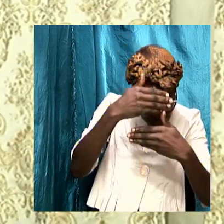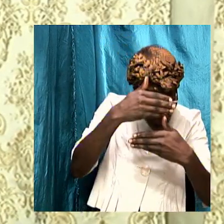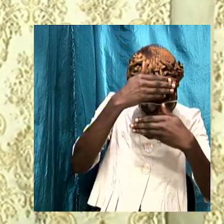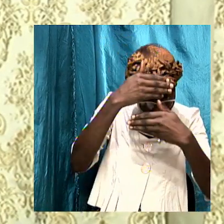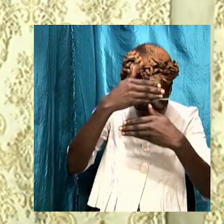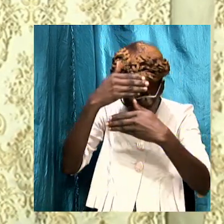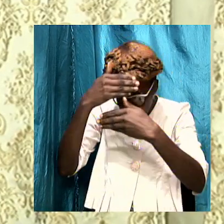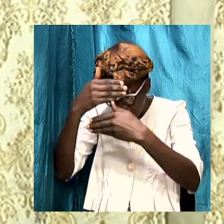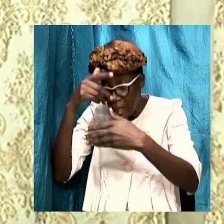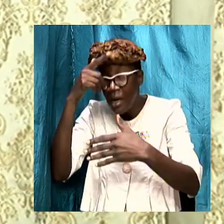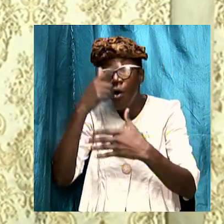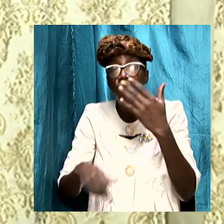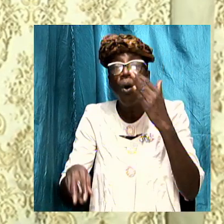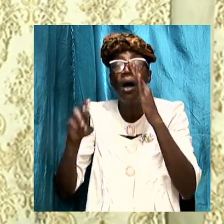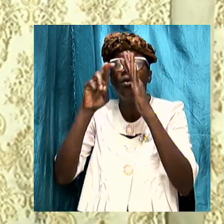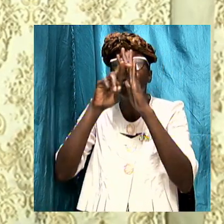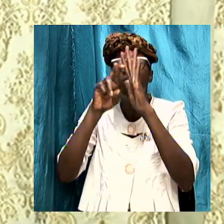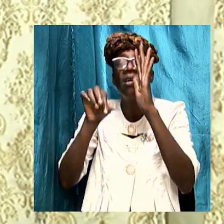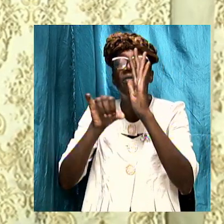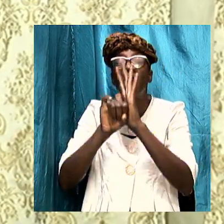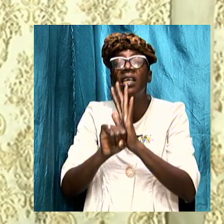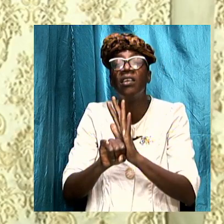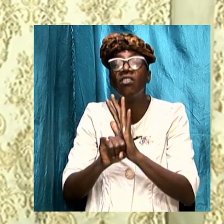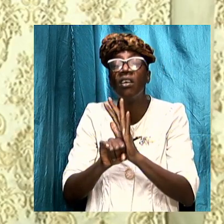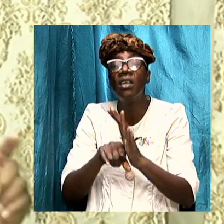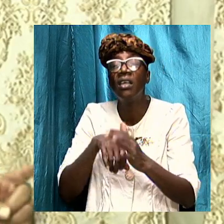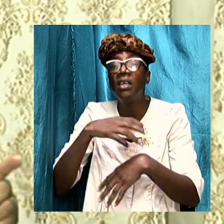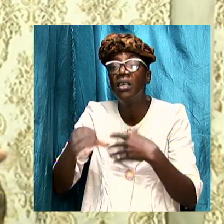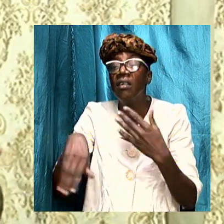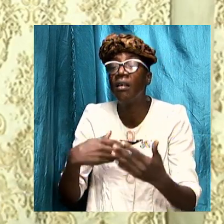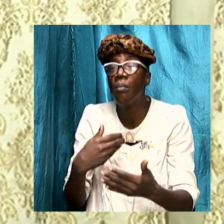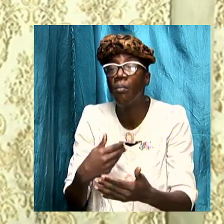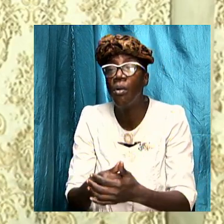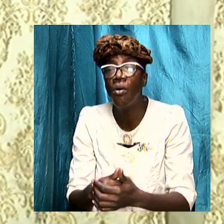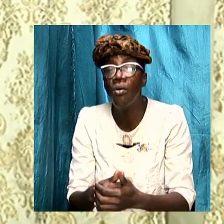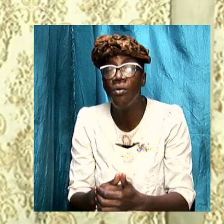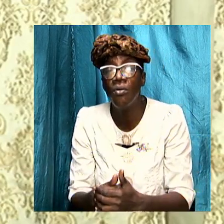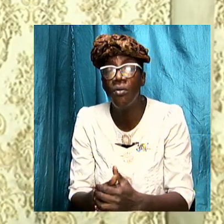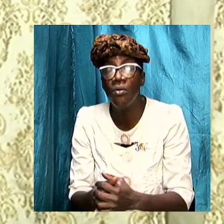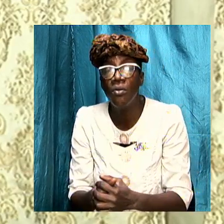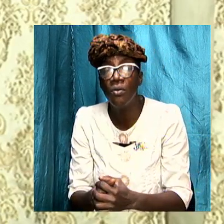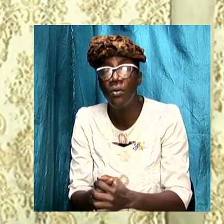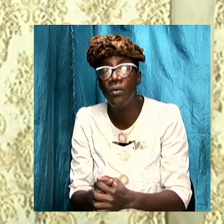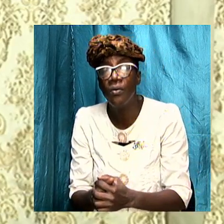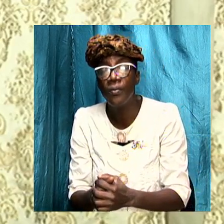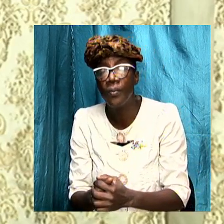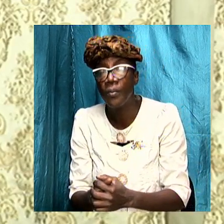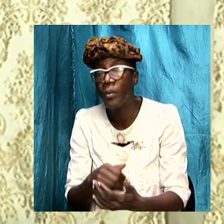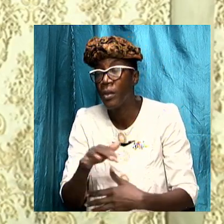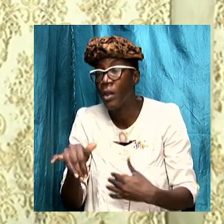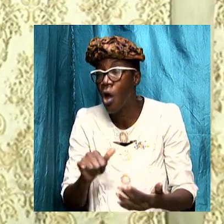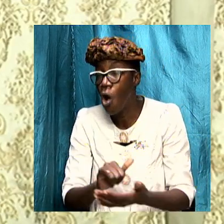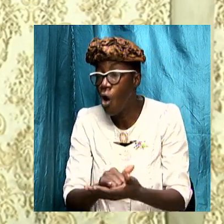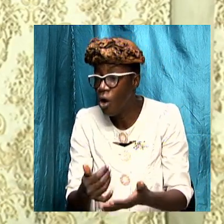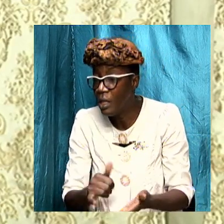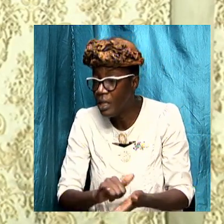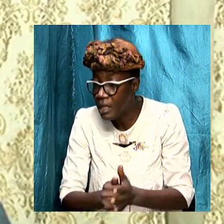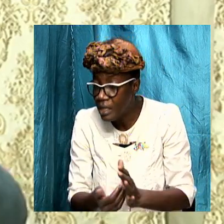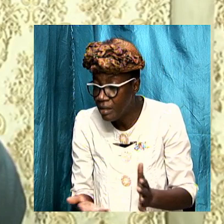is all about brothers and sisters all these things will come